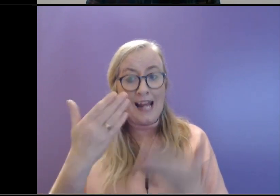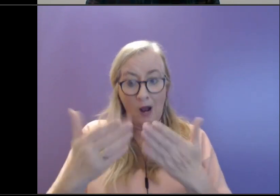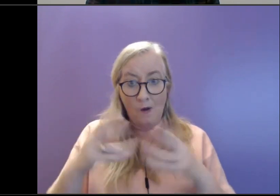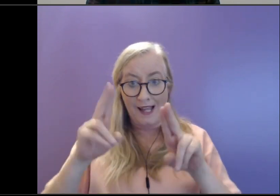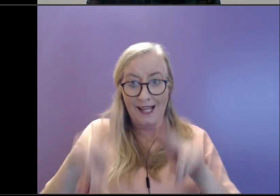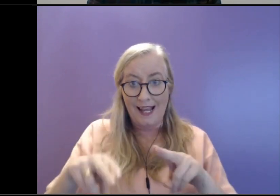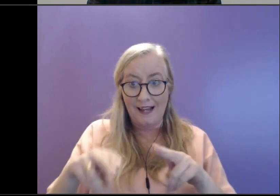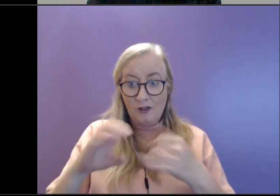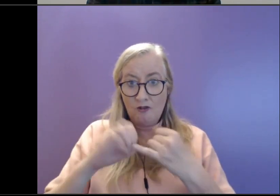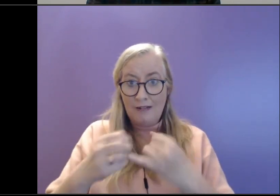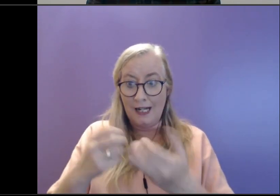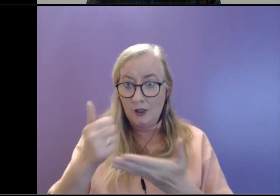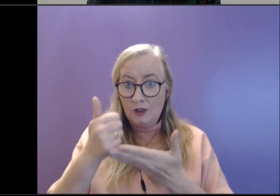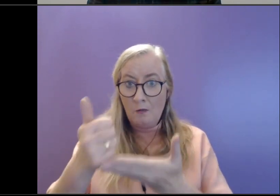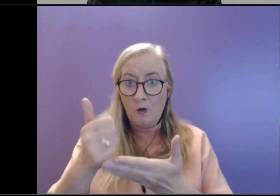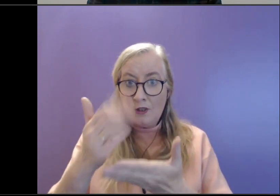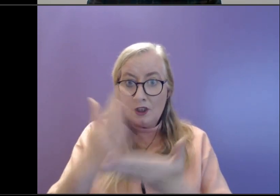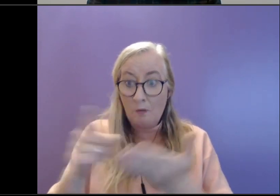as well.